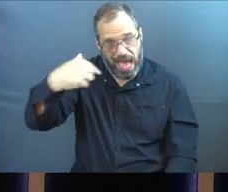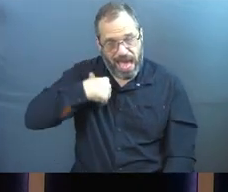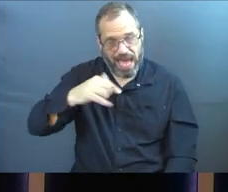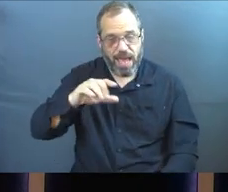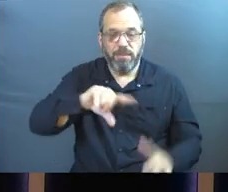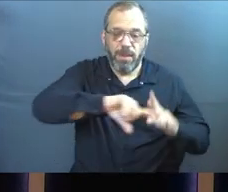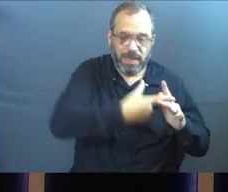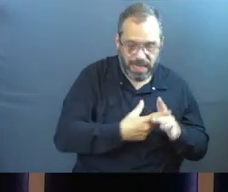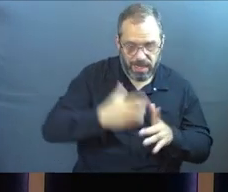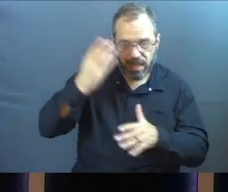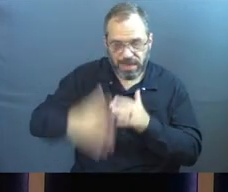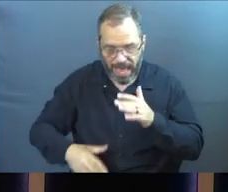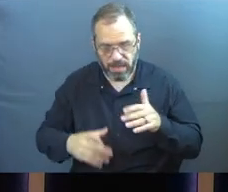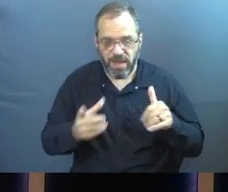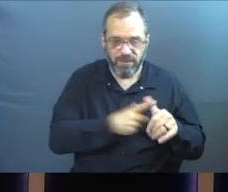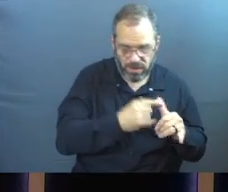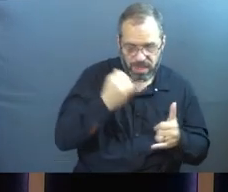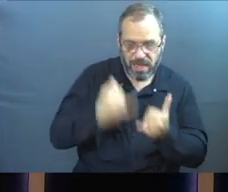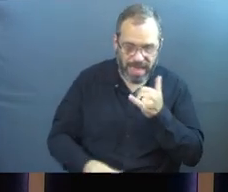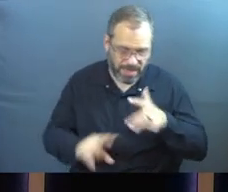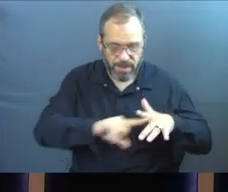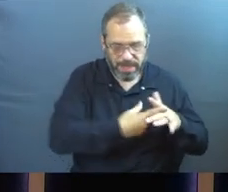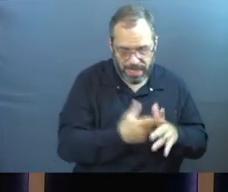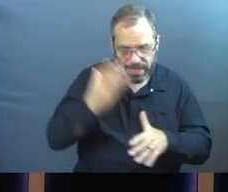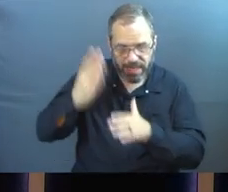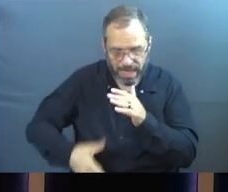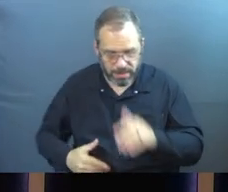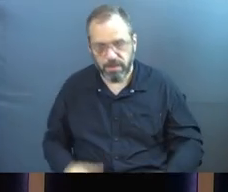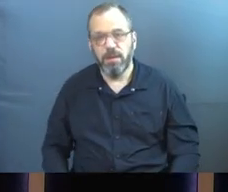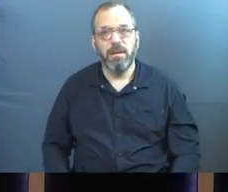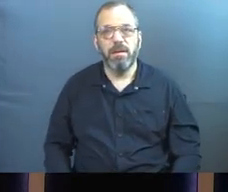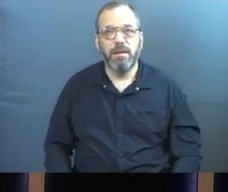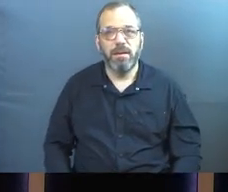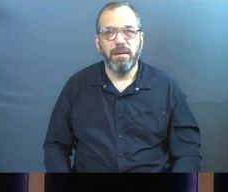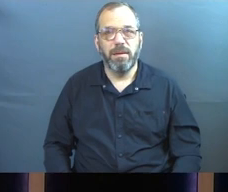am the alpha and the omega, the first and the last and the beginning and the end.